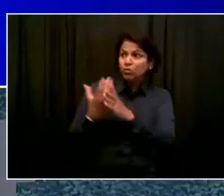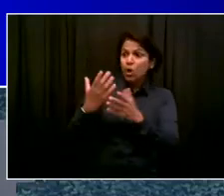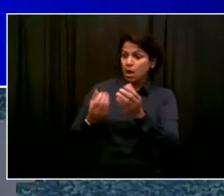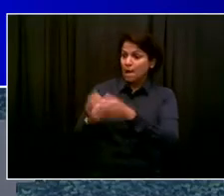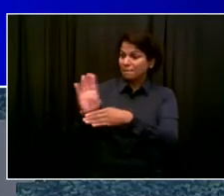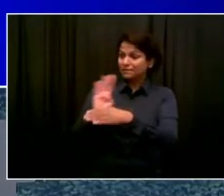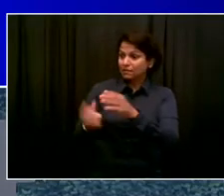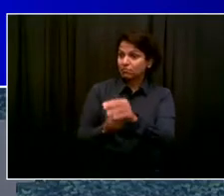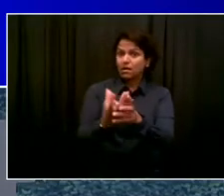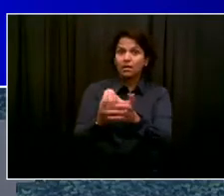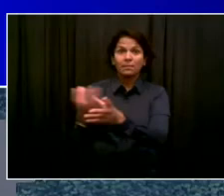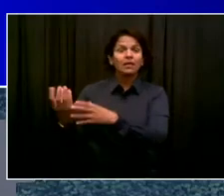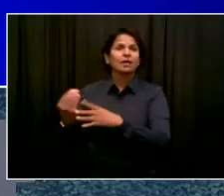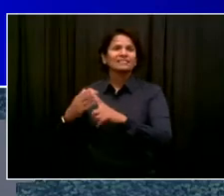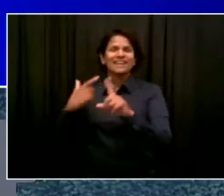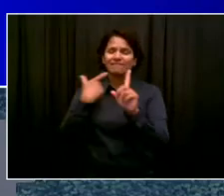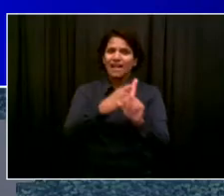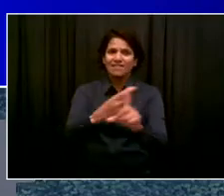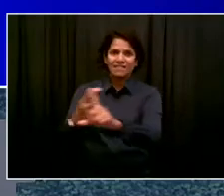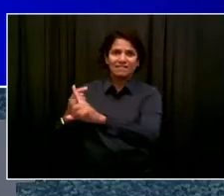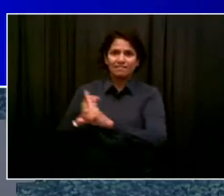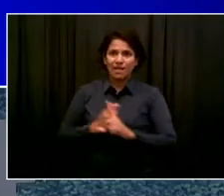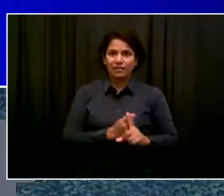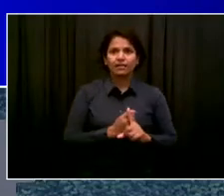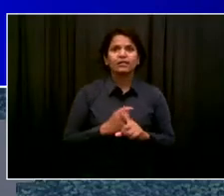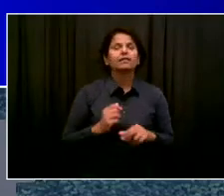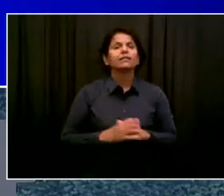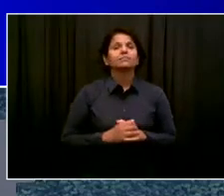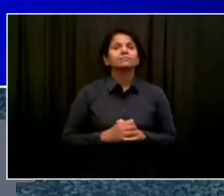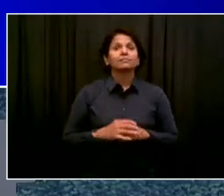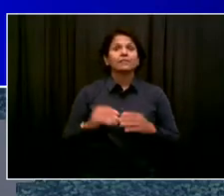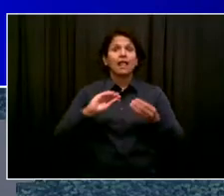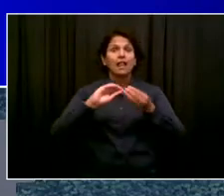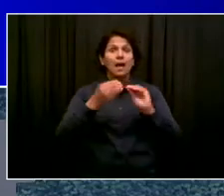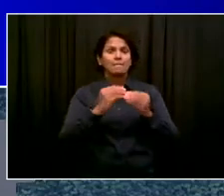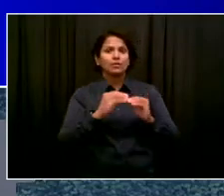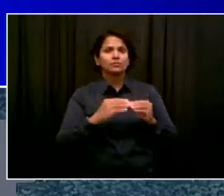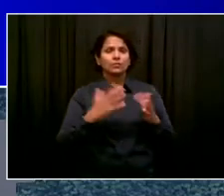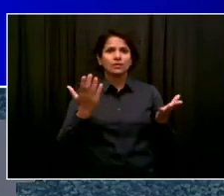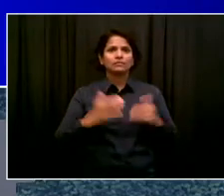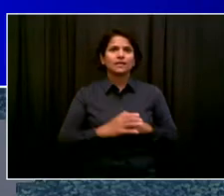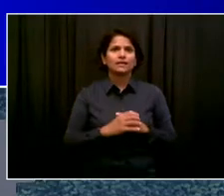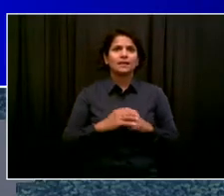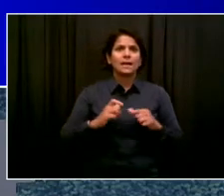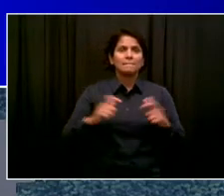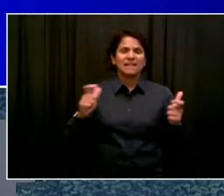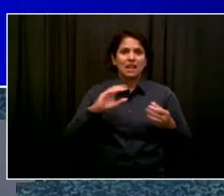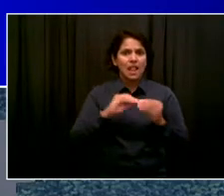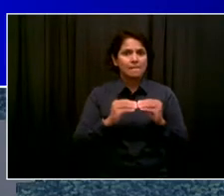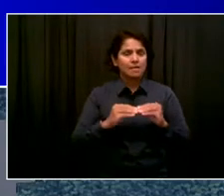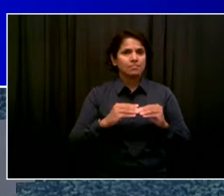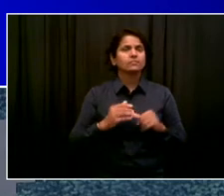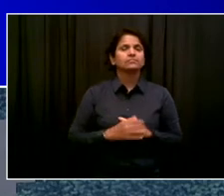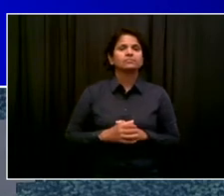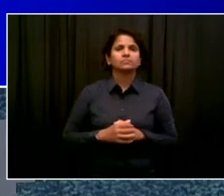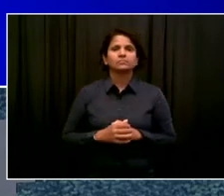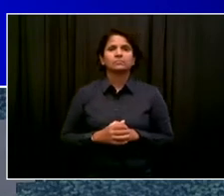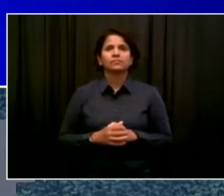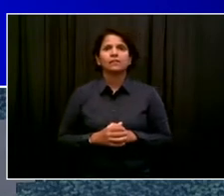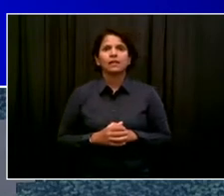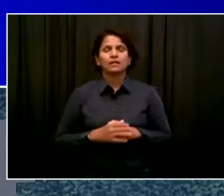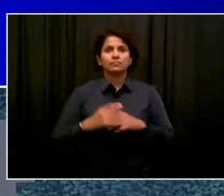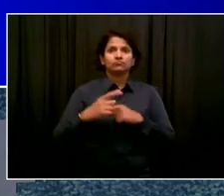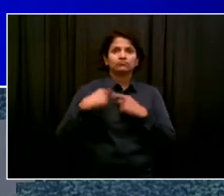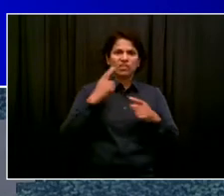We have hit a major milestone over the weekend, very proud of all our colleagues at Department of Health and Health and